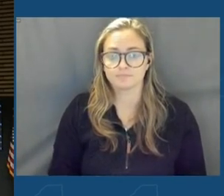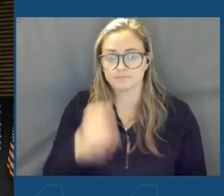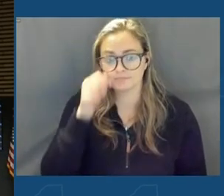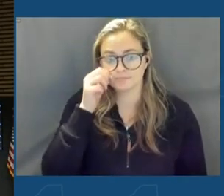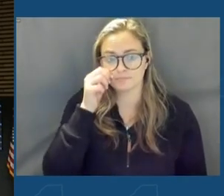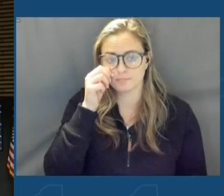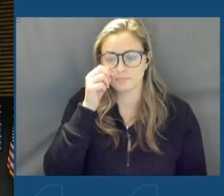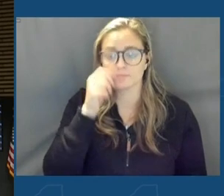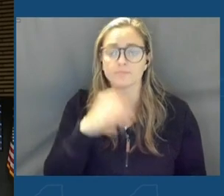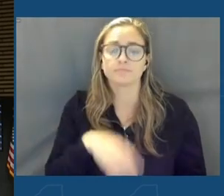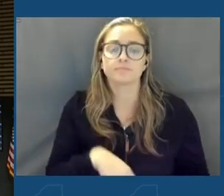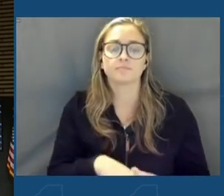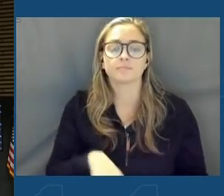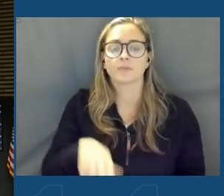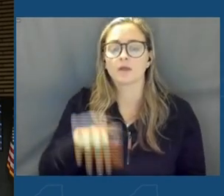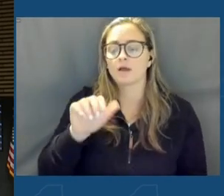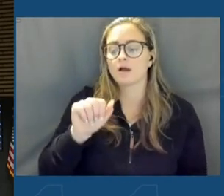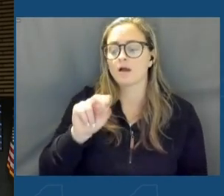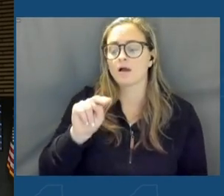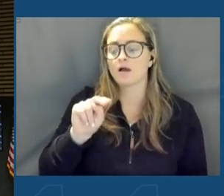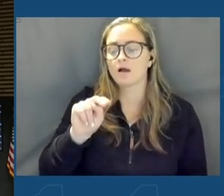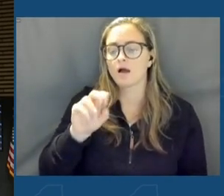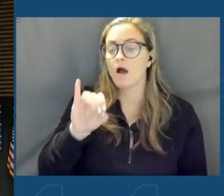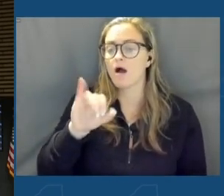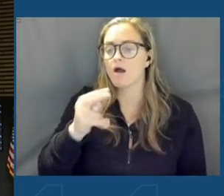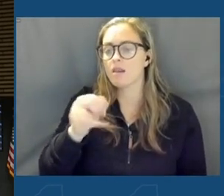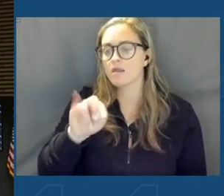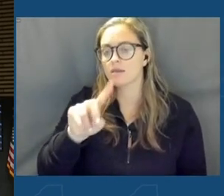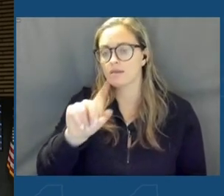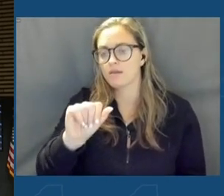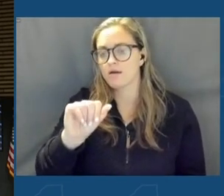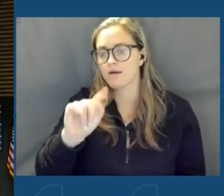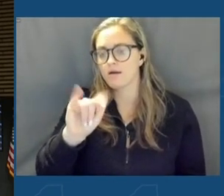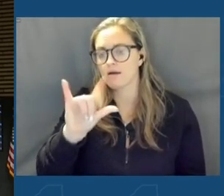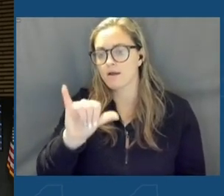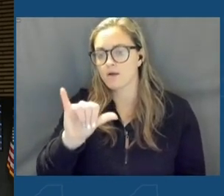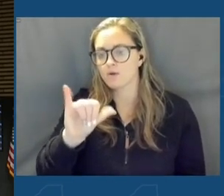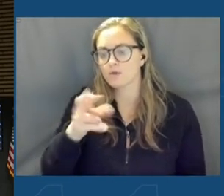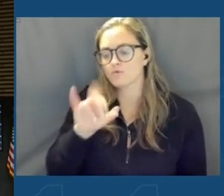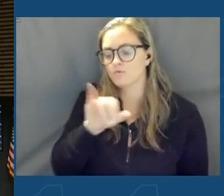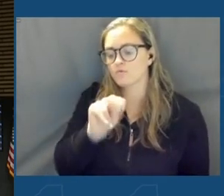And Onondaga County chief executive, Ryan McMahon.